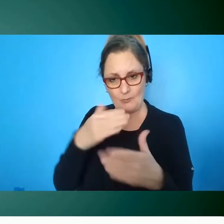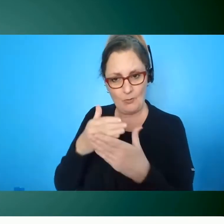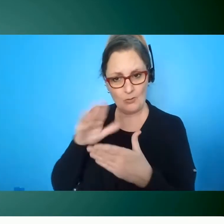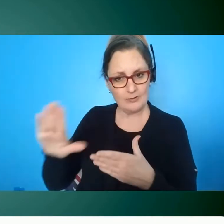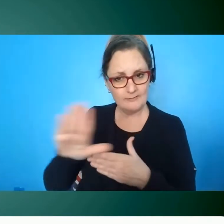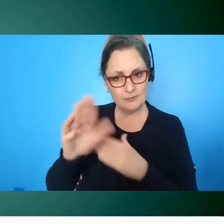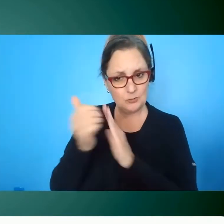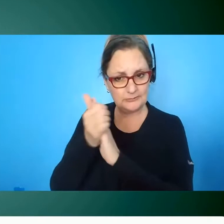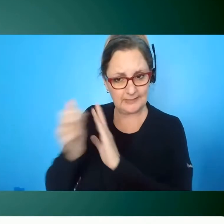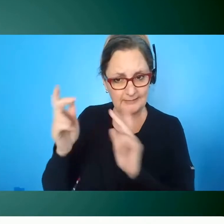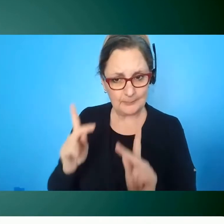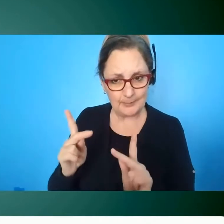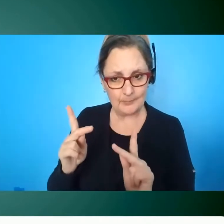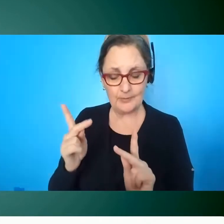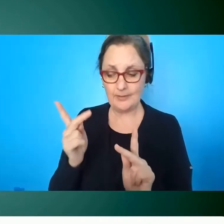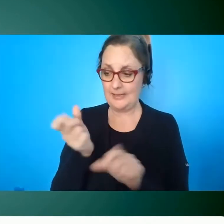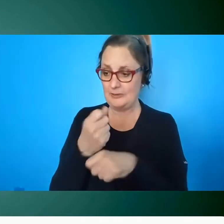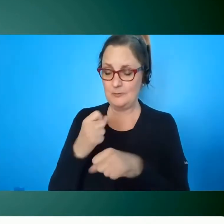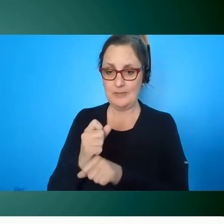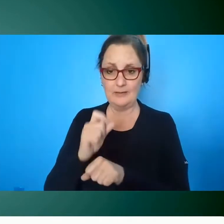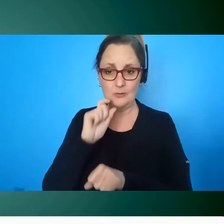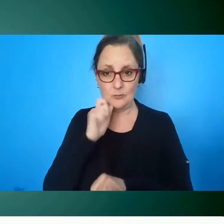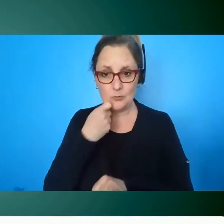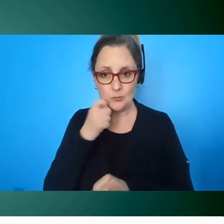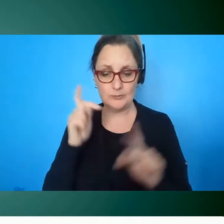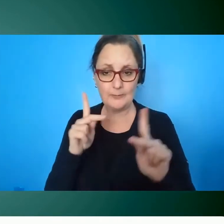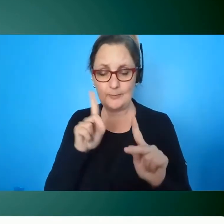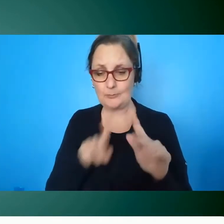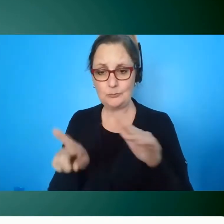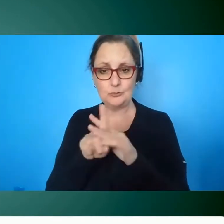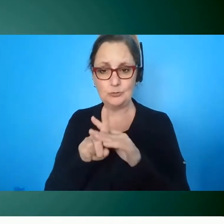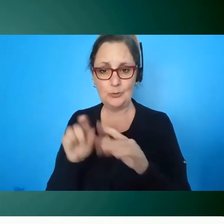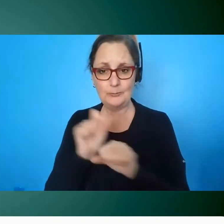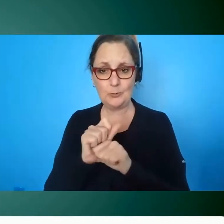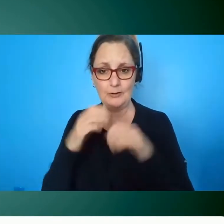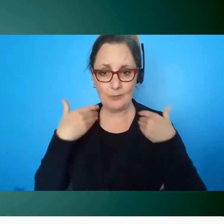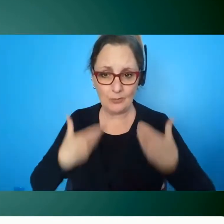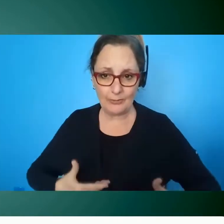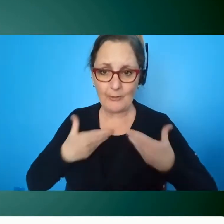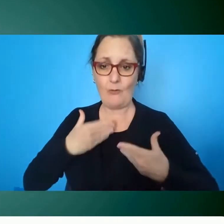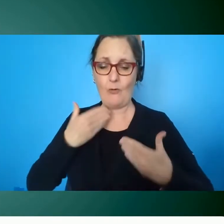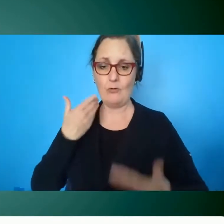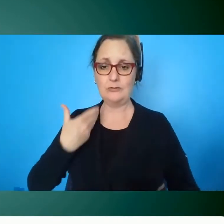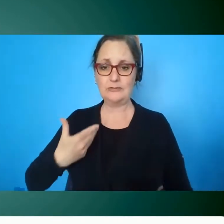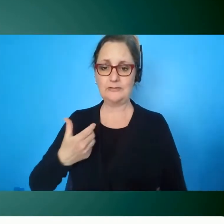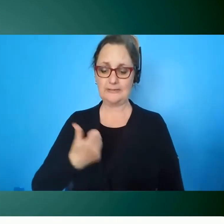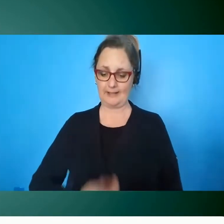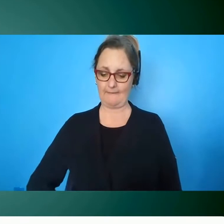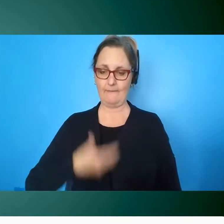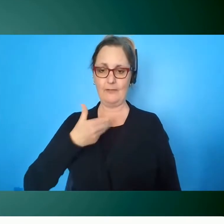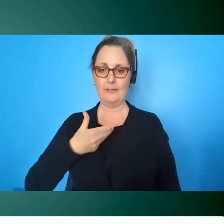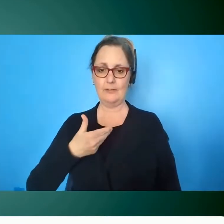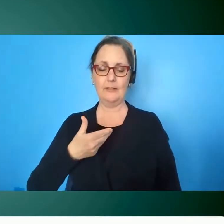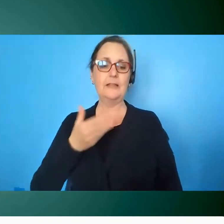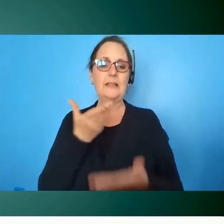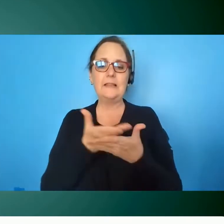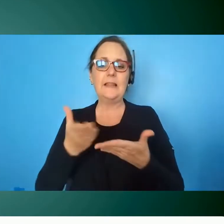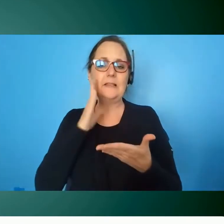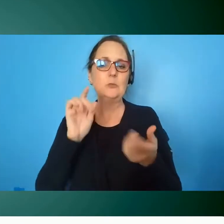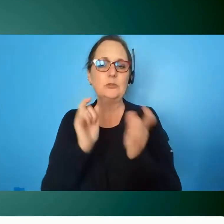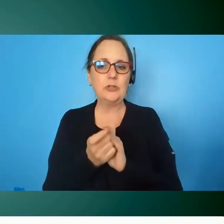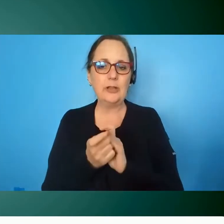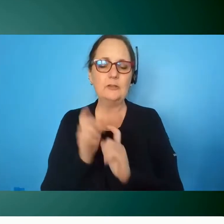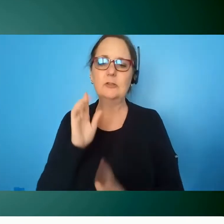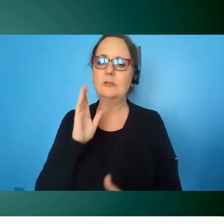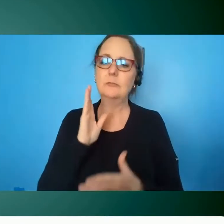bring themselves to work all of themselves then things will change but i would stop giving disability